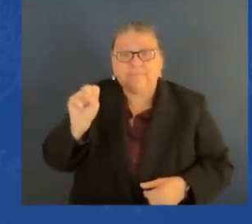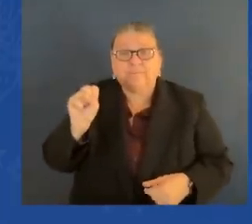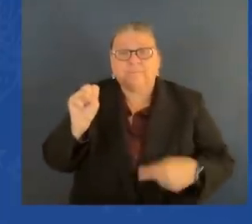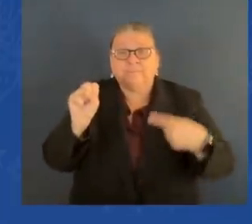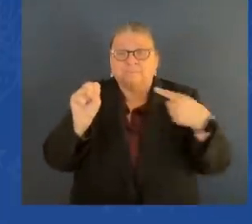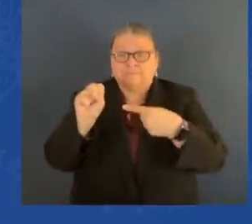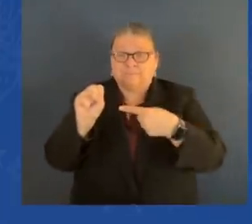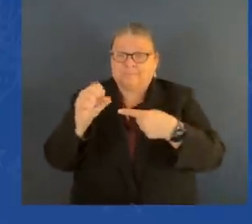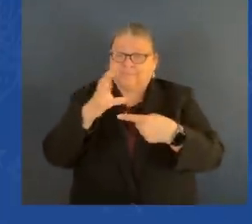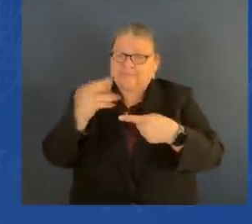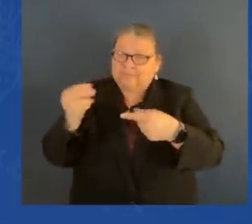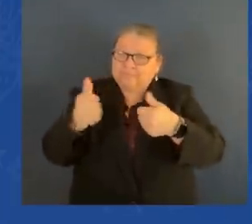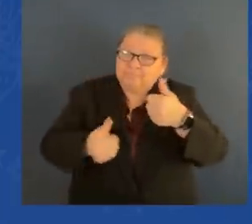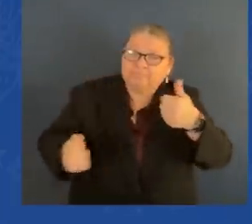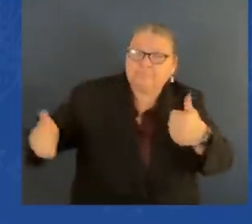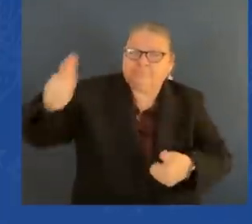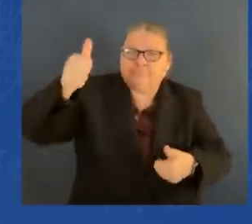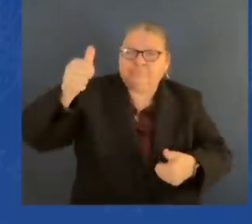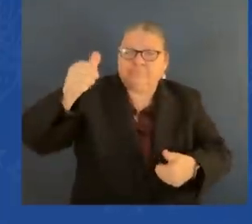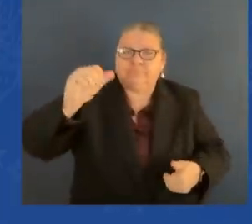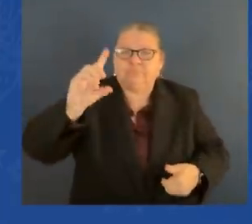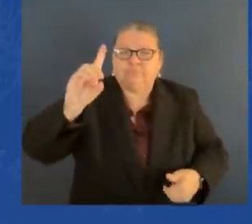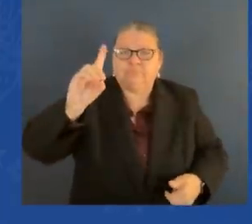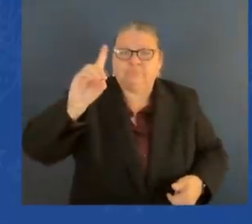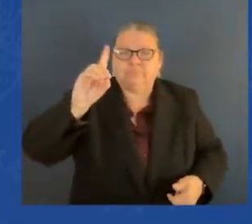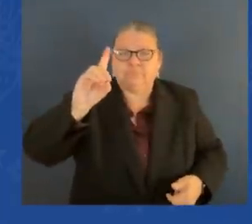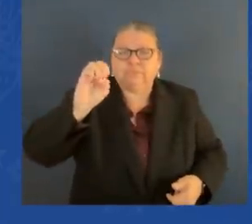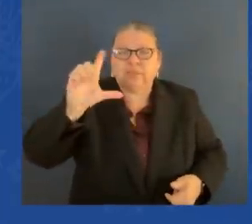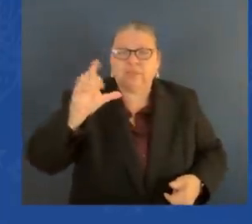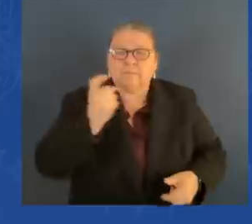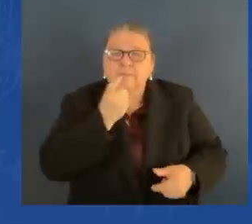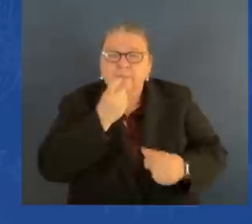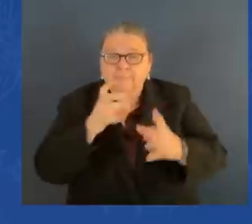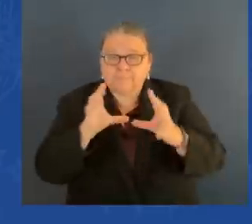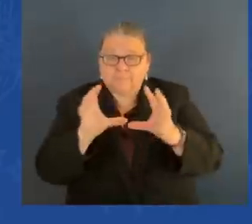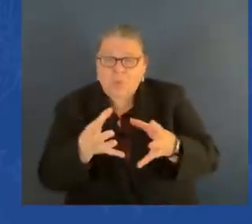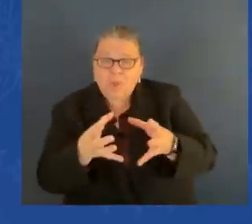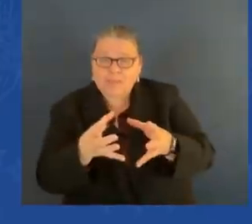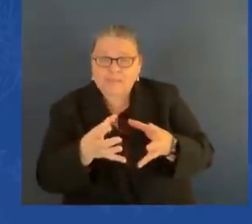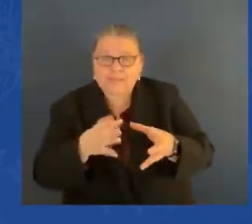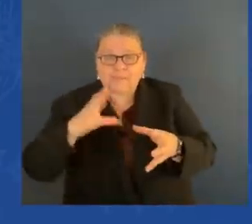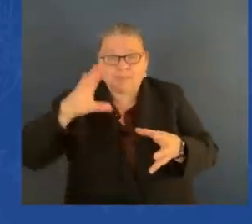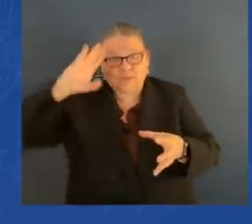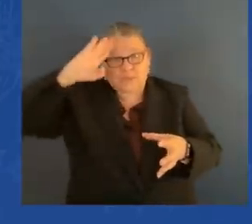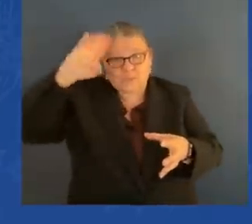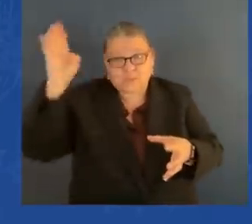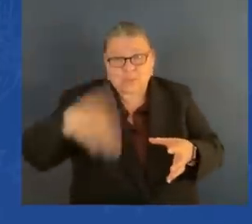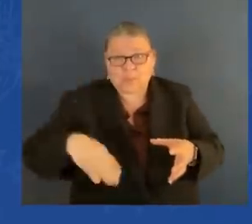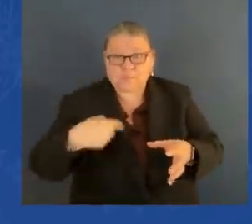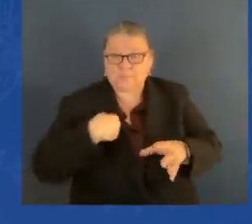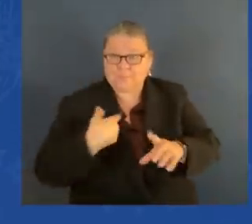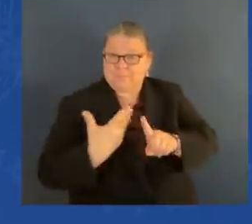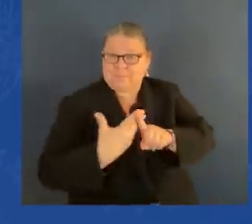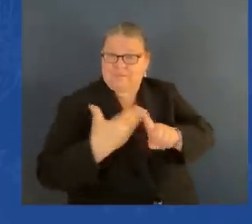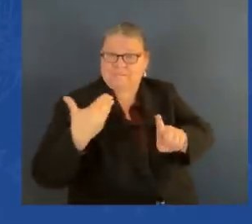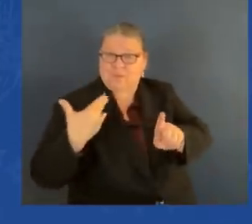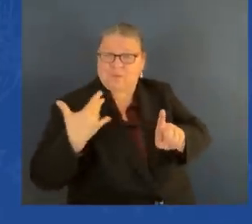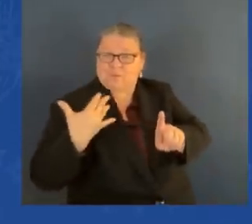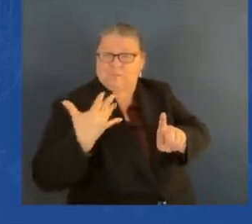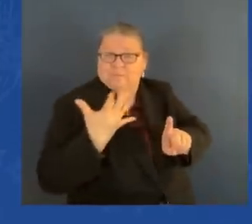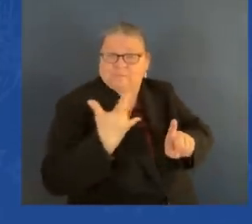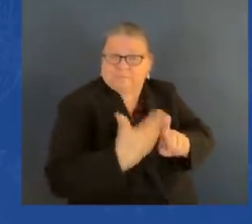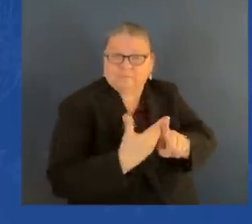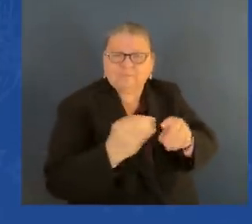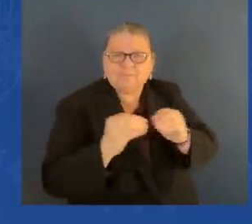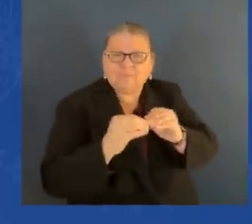to reform the Democratic Party because we were more a Southern Democratic Party than a Northeastern Democratic Party. We used to be